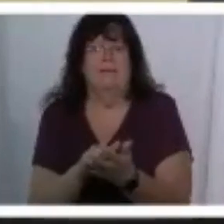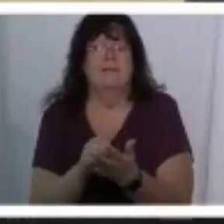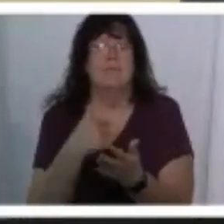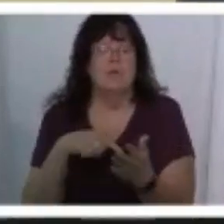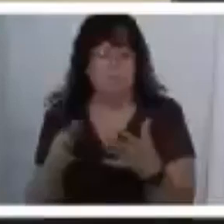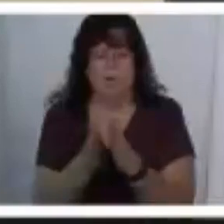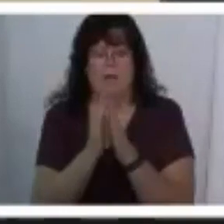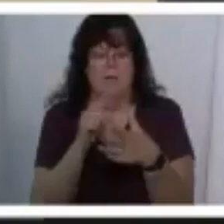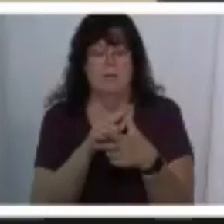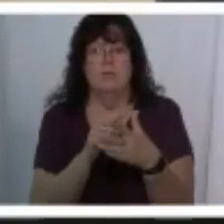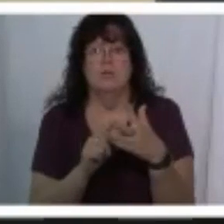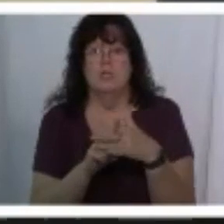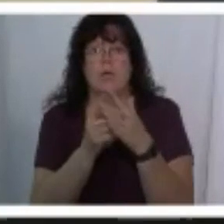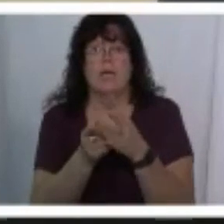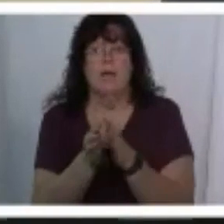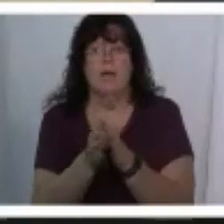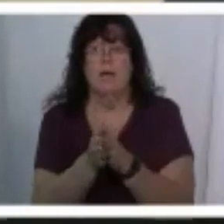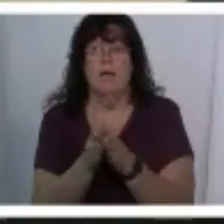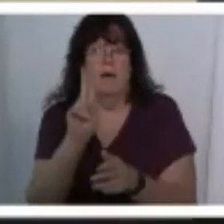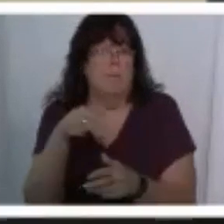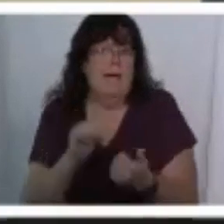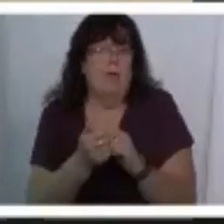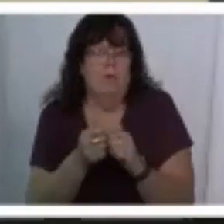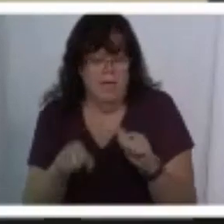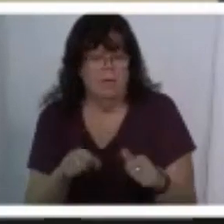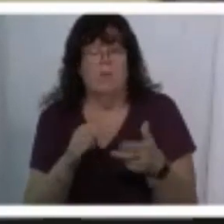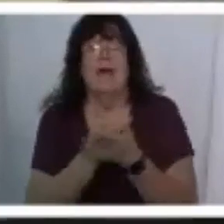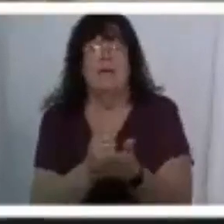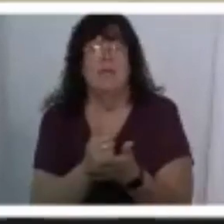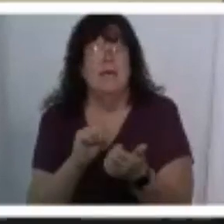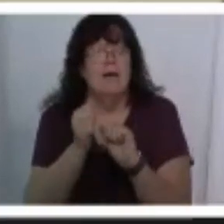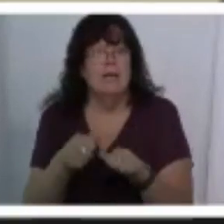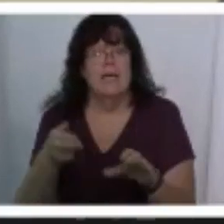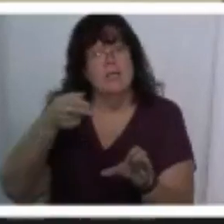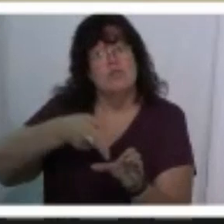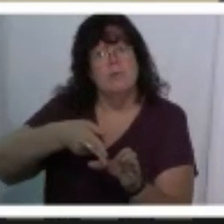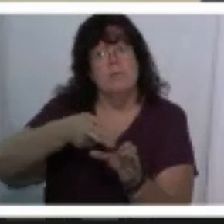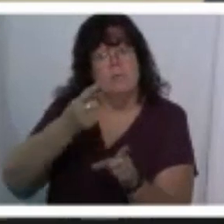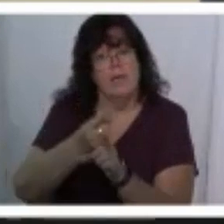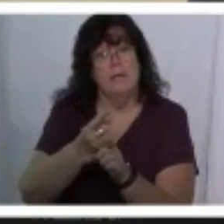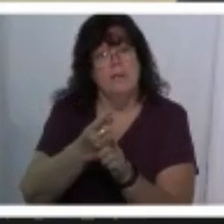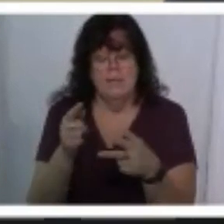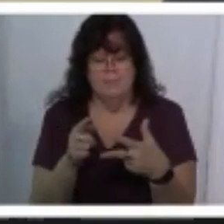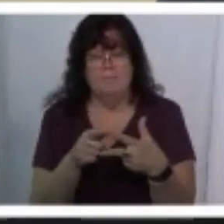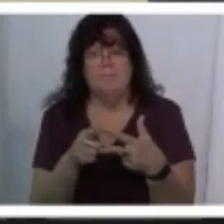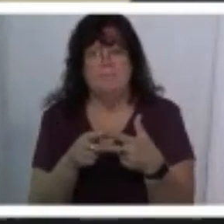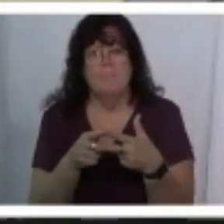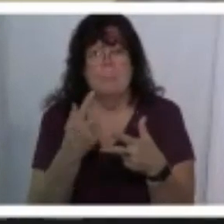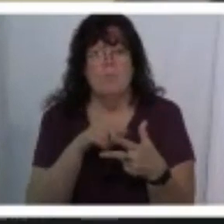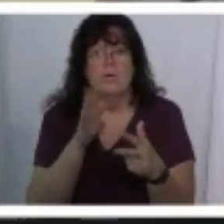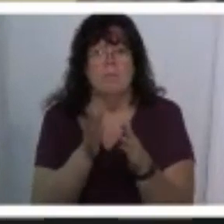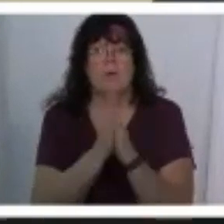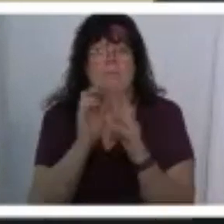showing up how do we show up right how can we help how can how can i contribute right secondly i'm going to pray